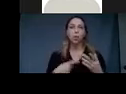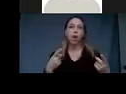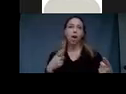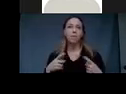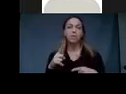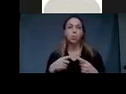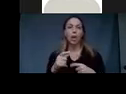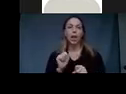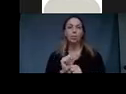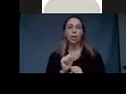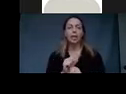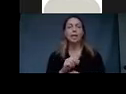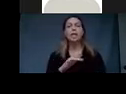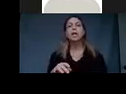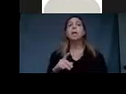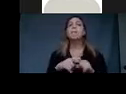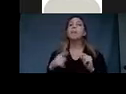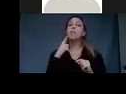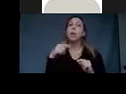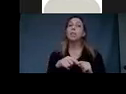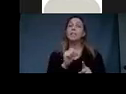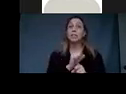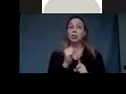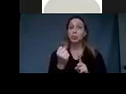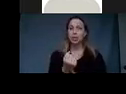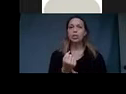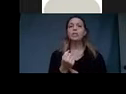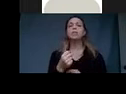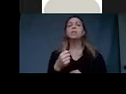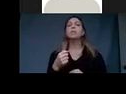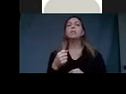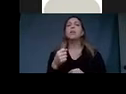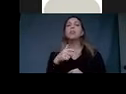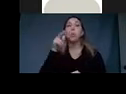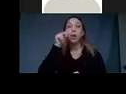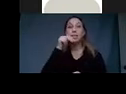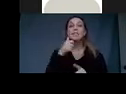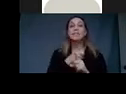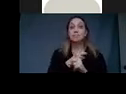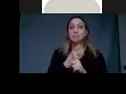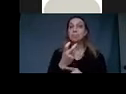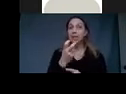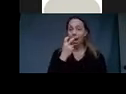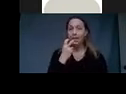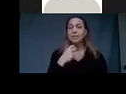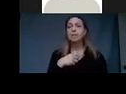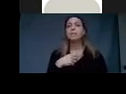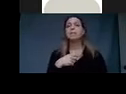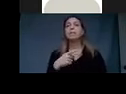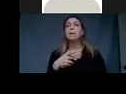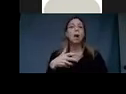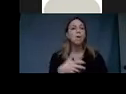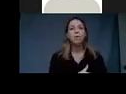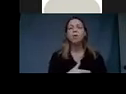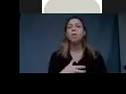when I'm working. But in this case, the horse is blind. He's powerful.